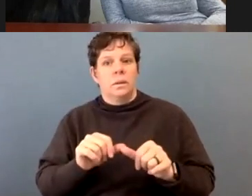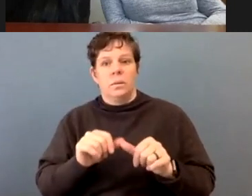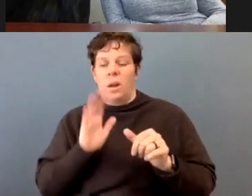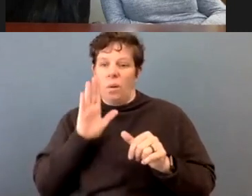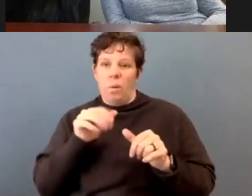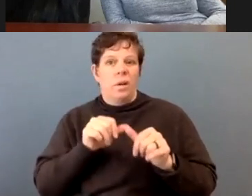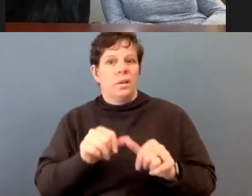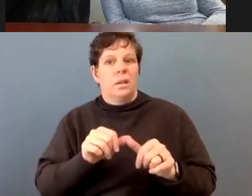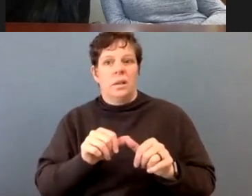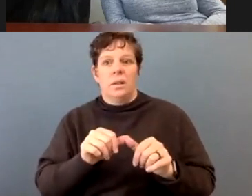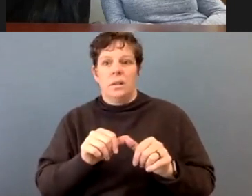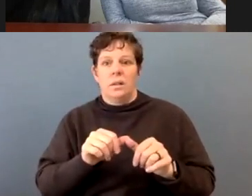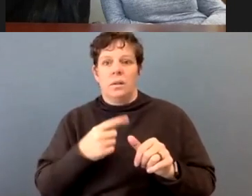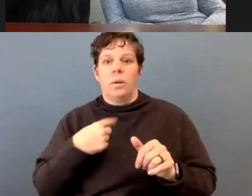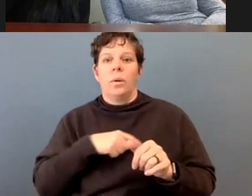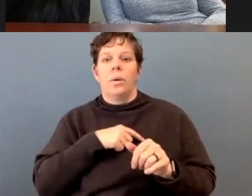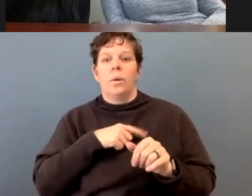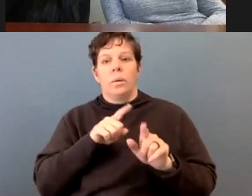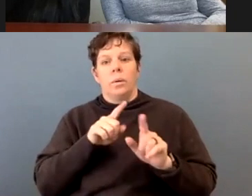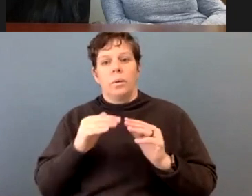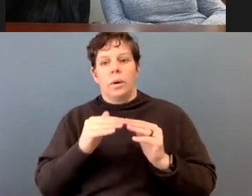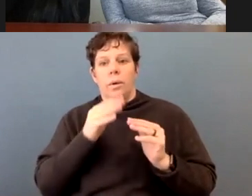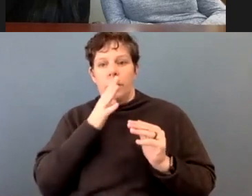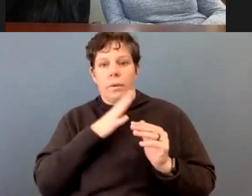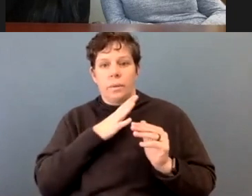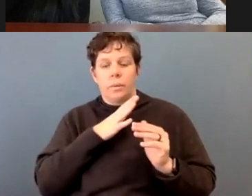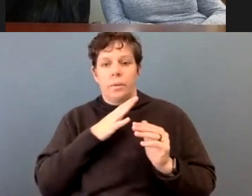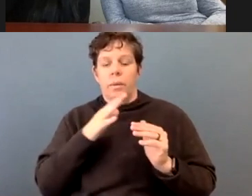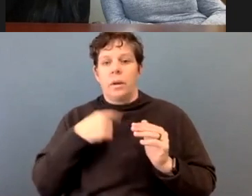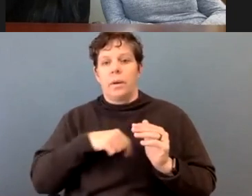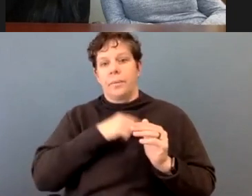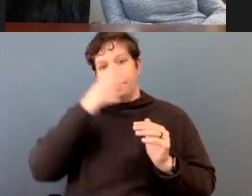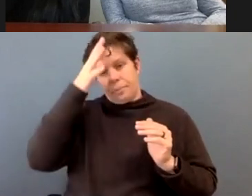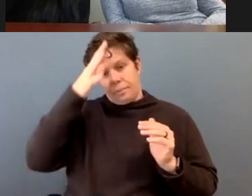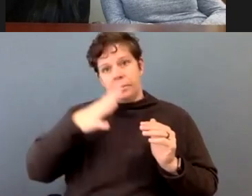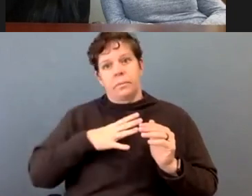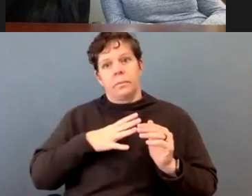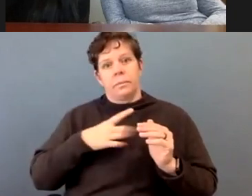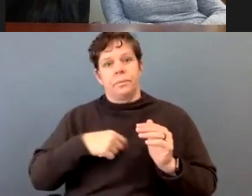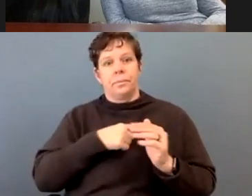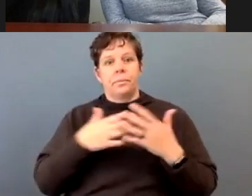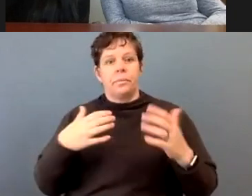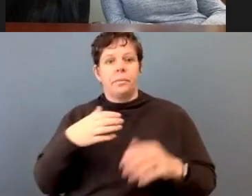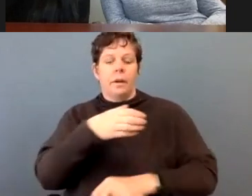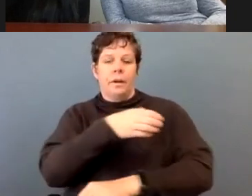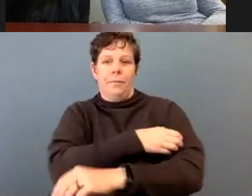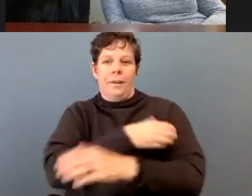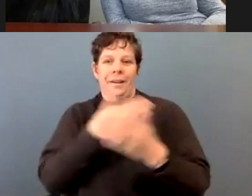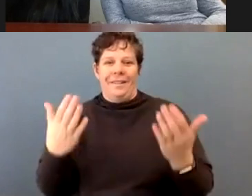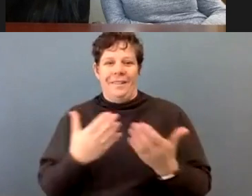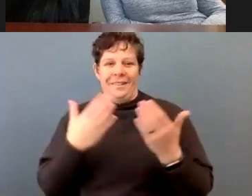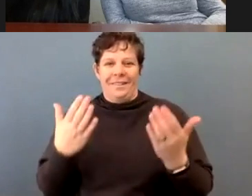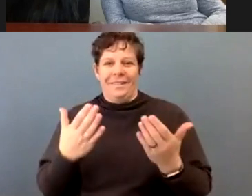We are women and we are men and we have a lot of power here. We can